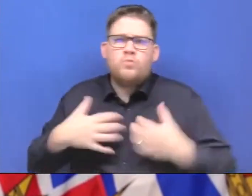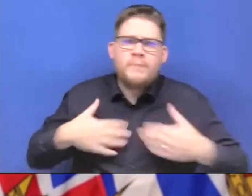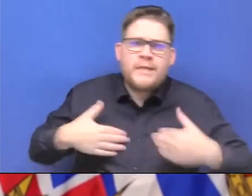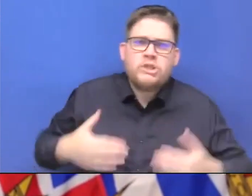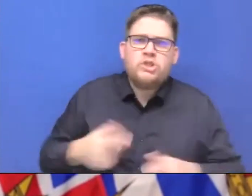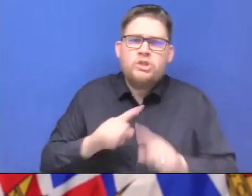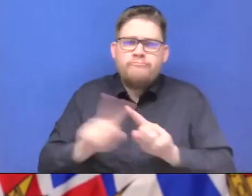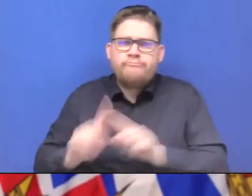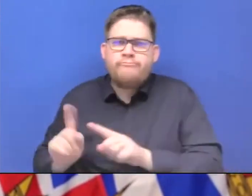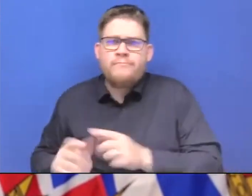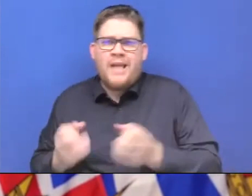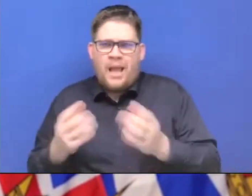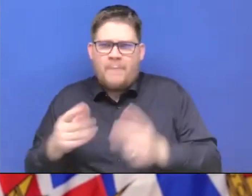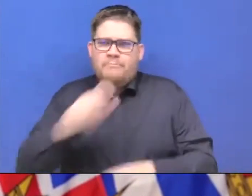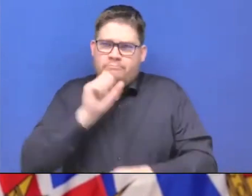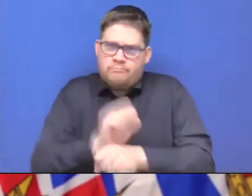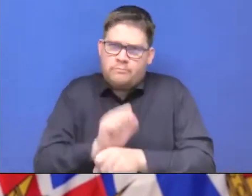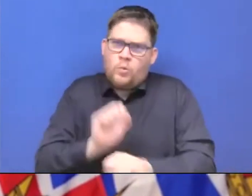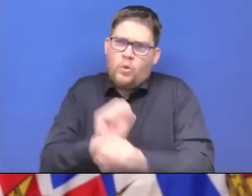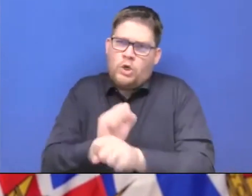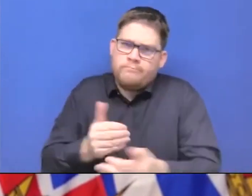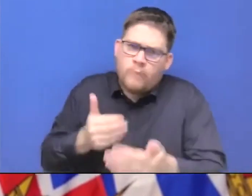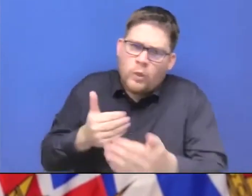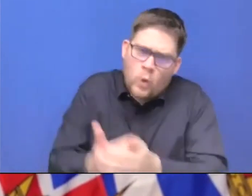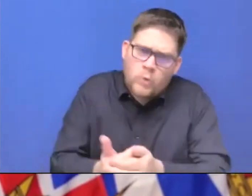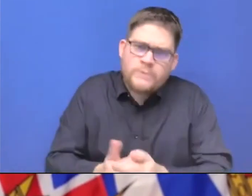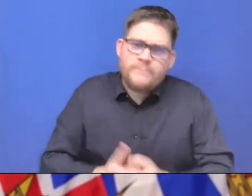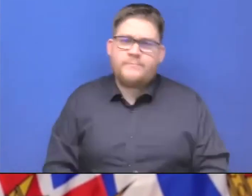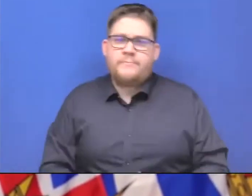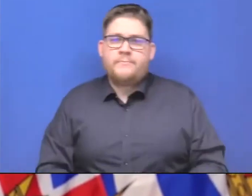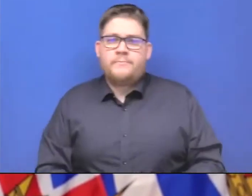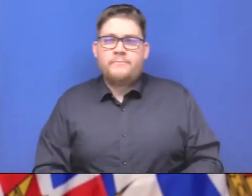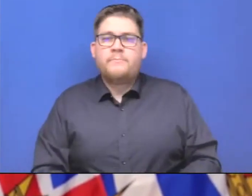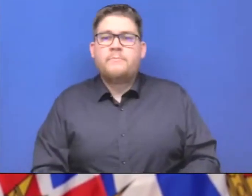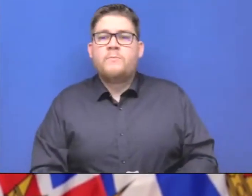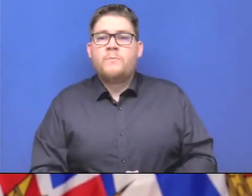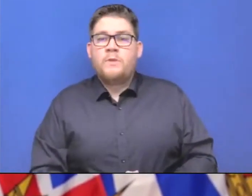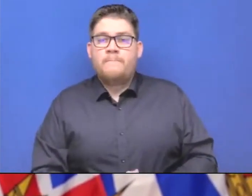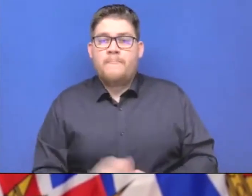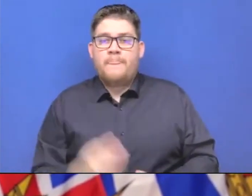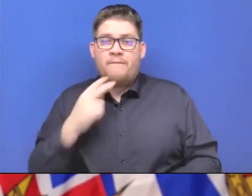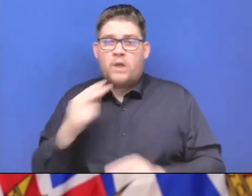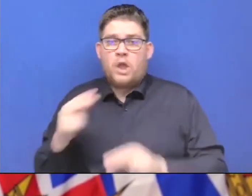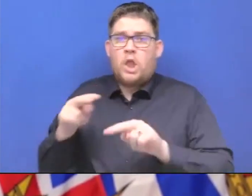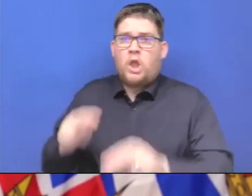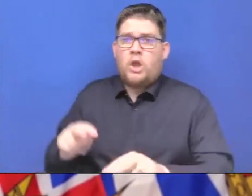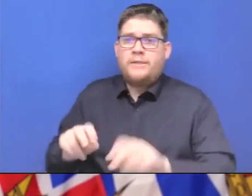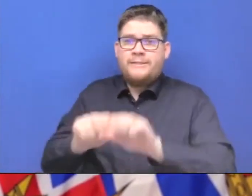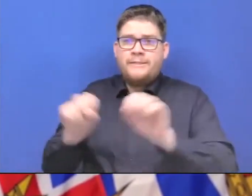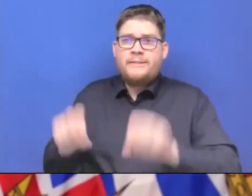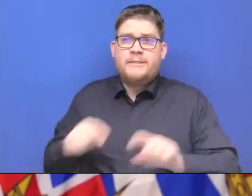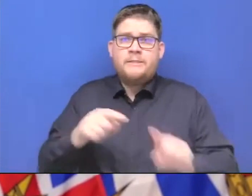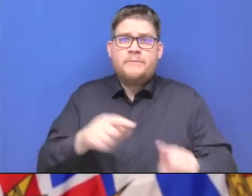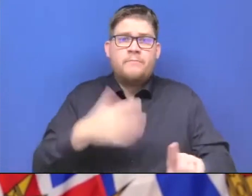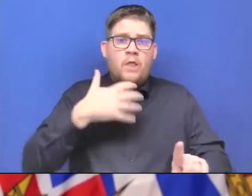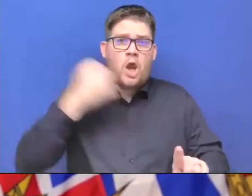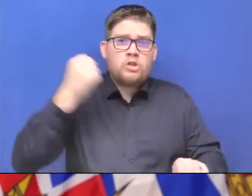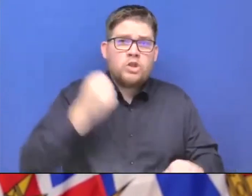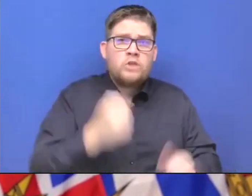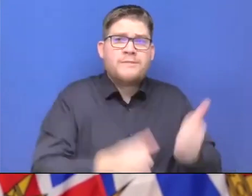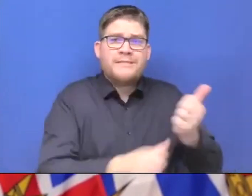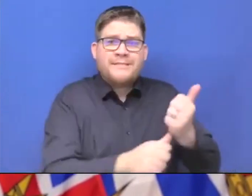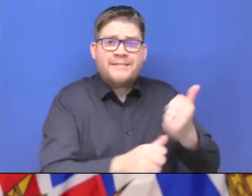Well, what I can tell you is if you look across the system, so first, long-term care and assisted living, that was two weeks ago. But